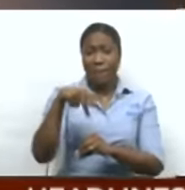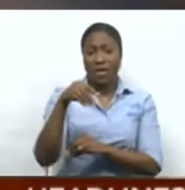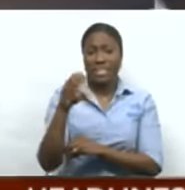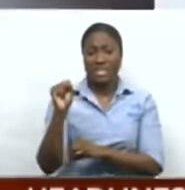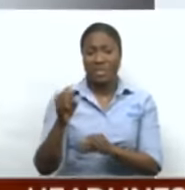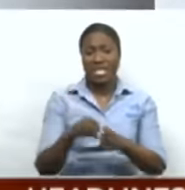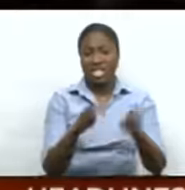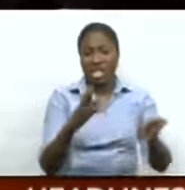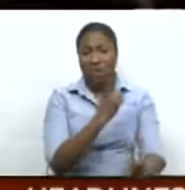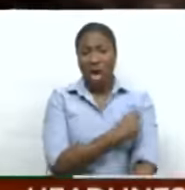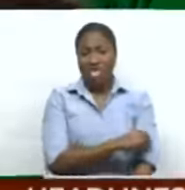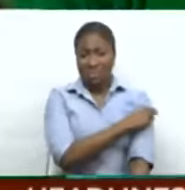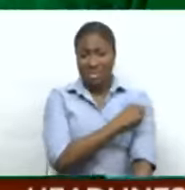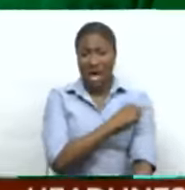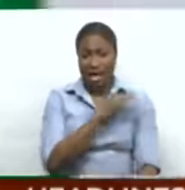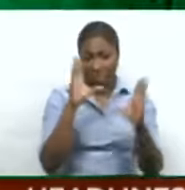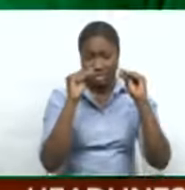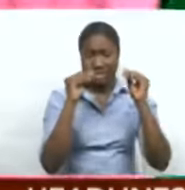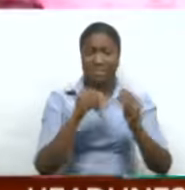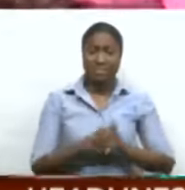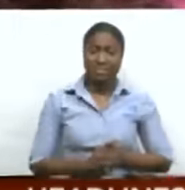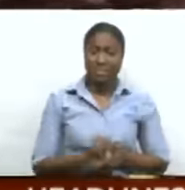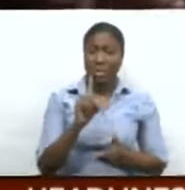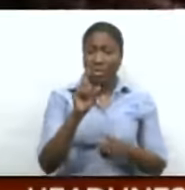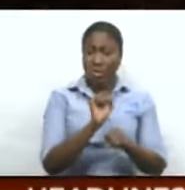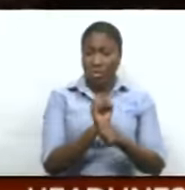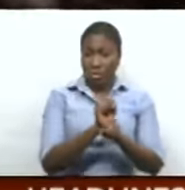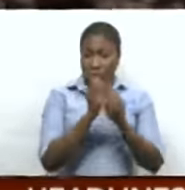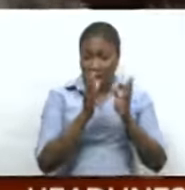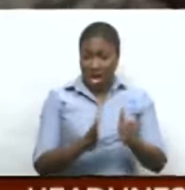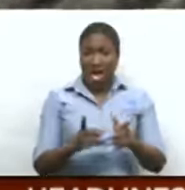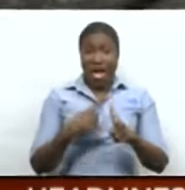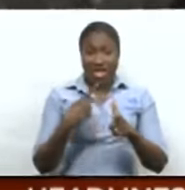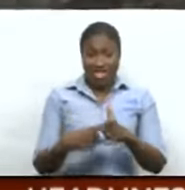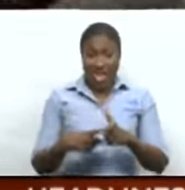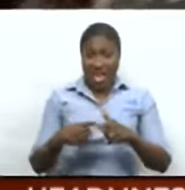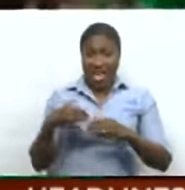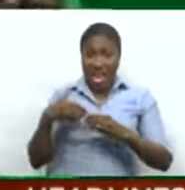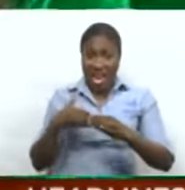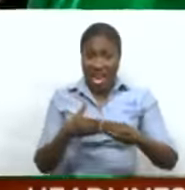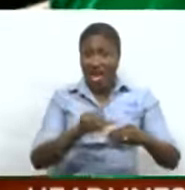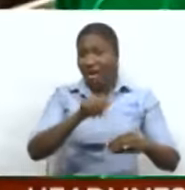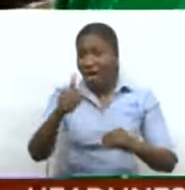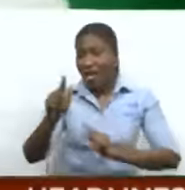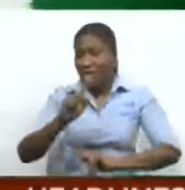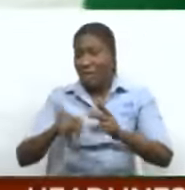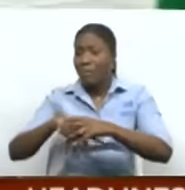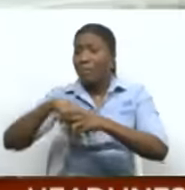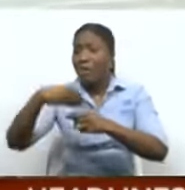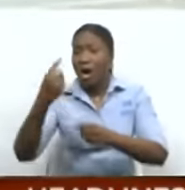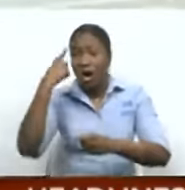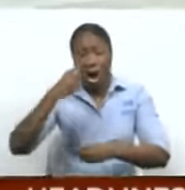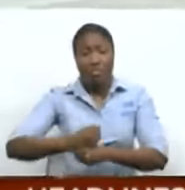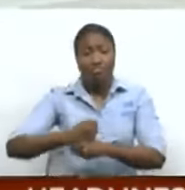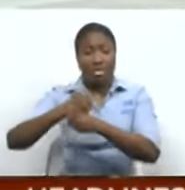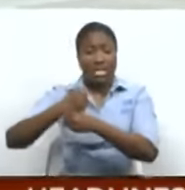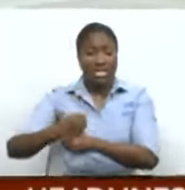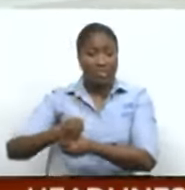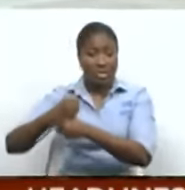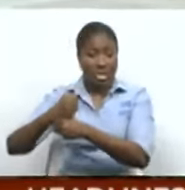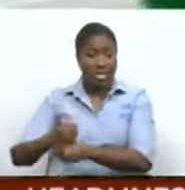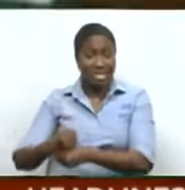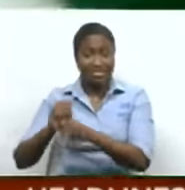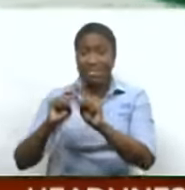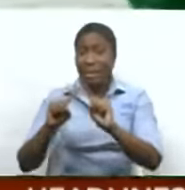Spain General Hospital. One of those workers then led several others in protest outside the PSA Port of Spain headquarters. But